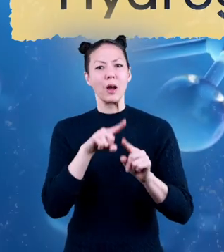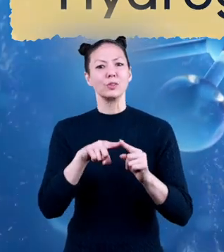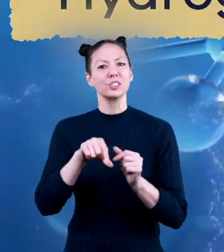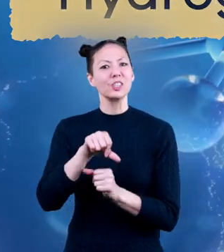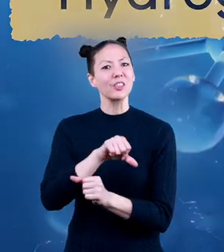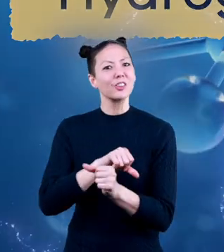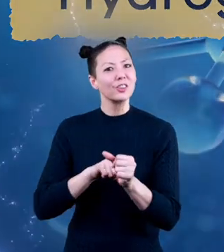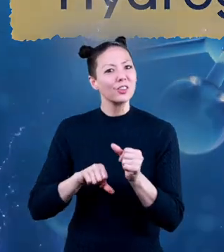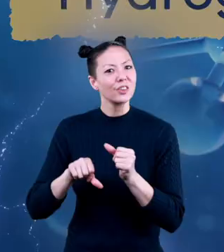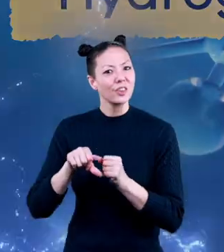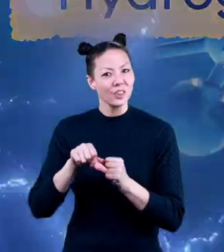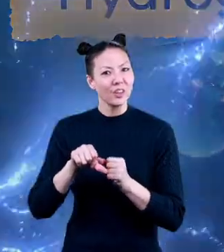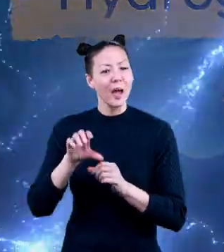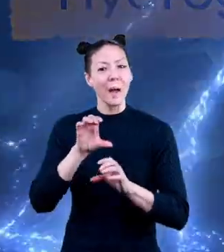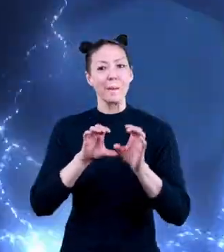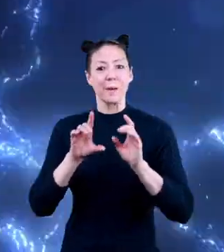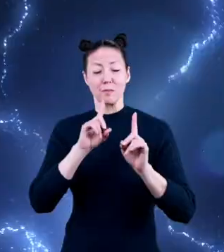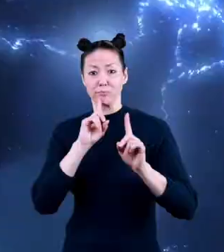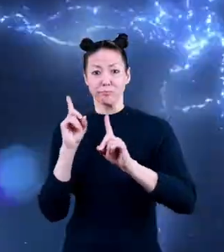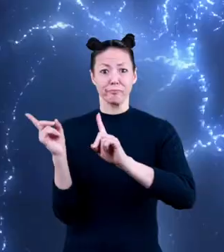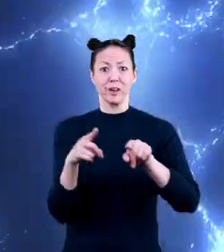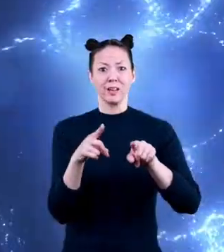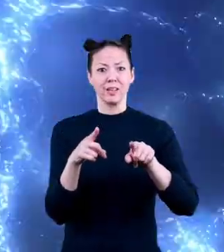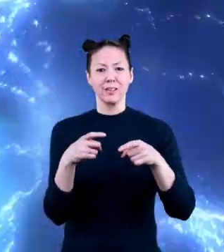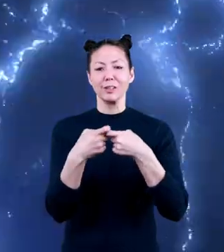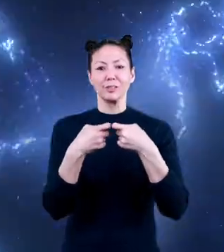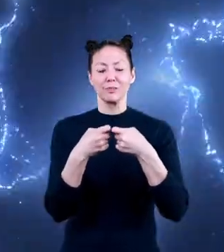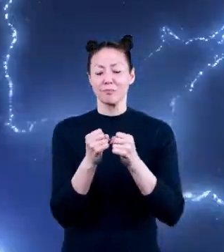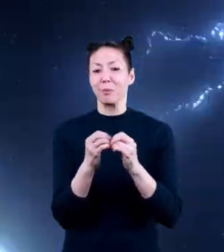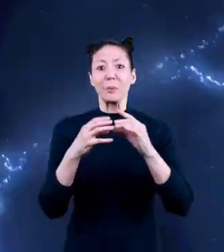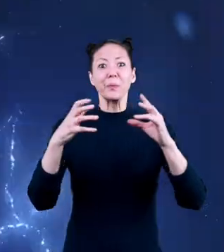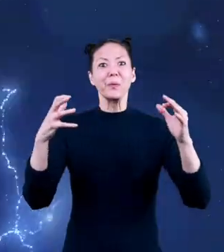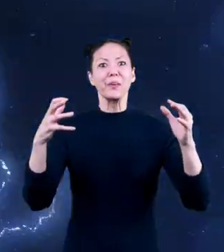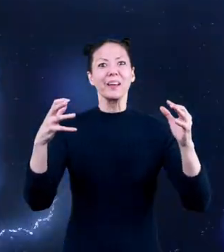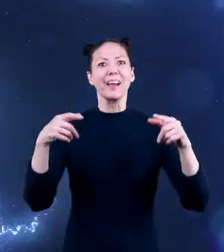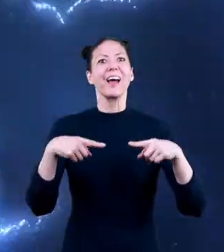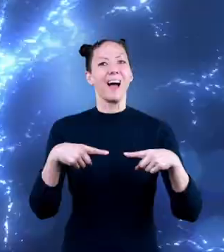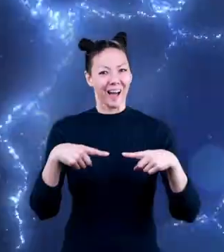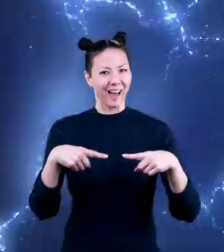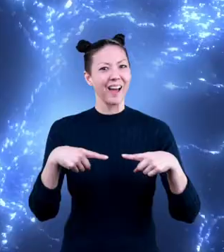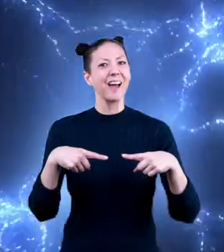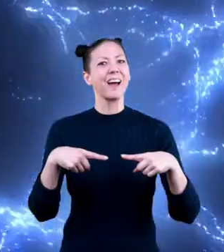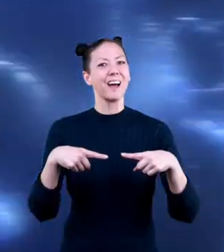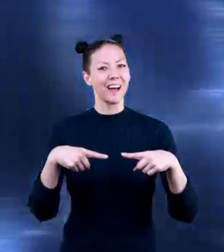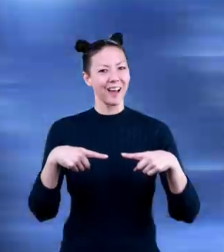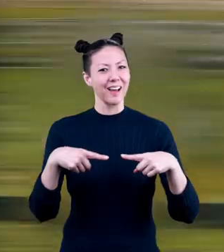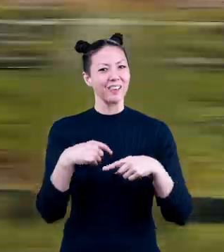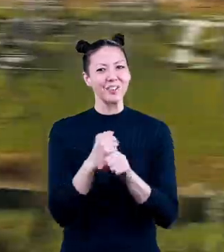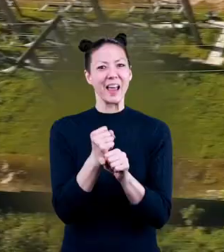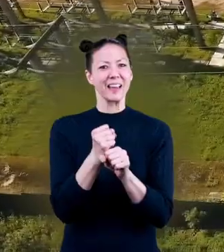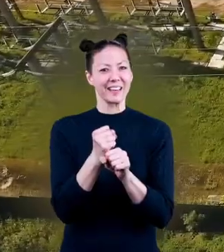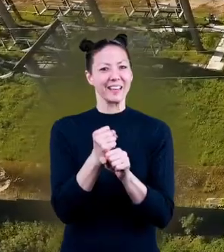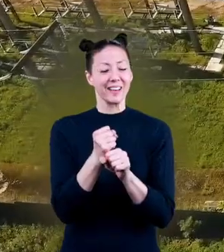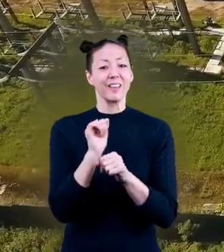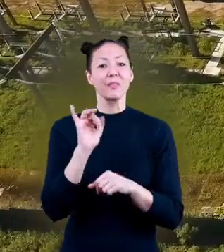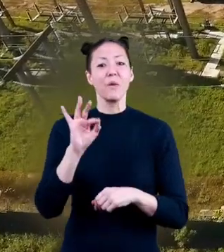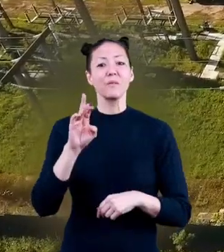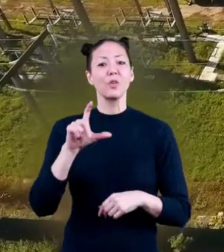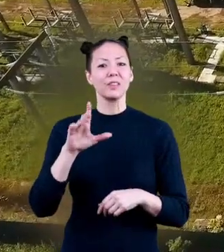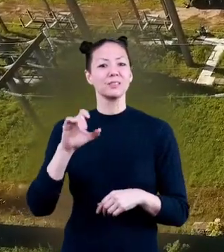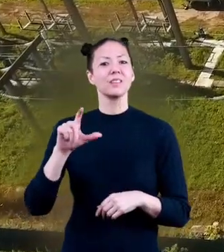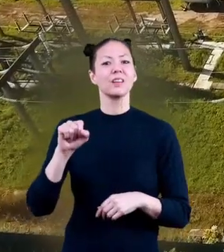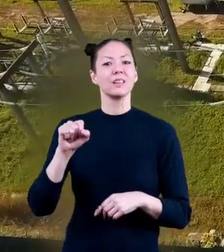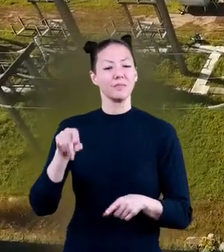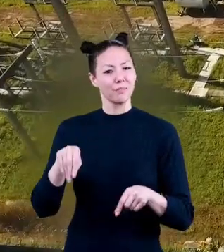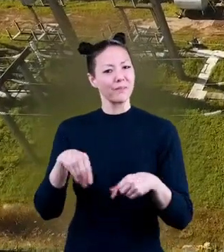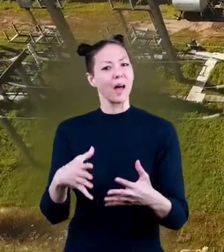or have a chemical reaction, electricity is created. Fuel cells can provide